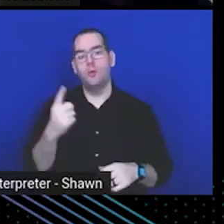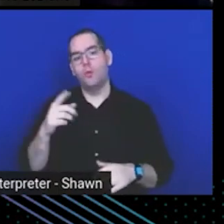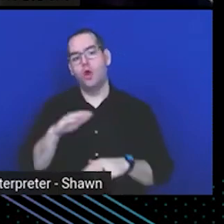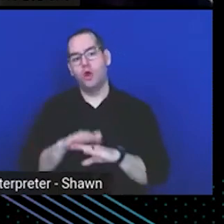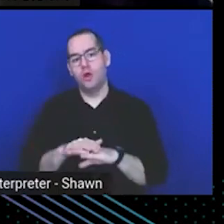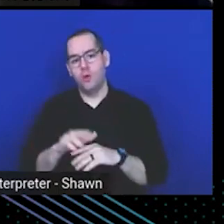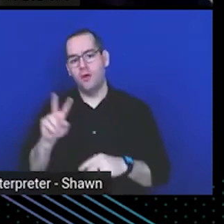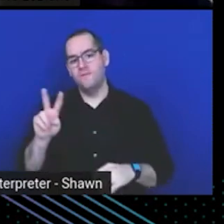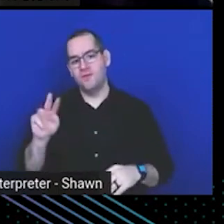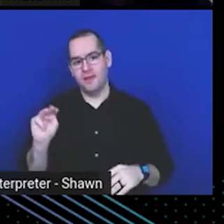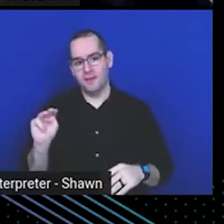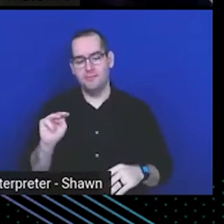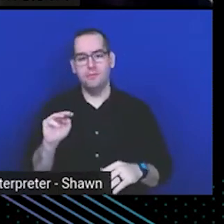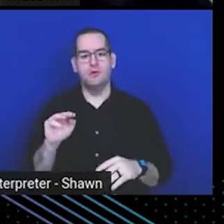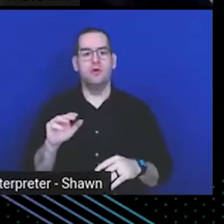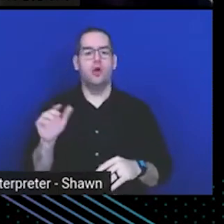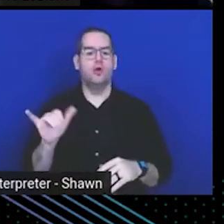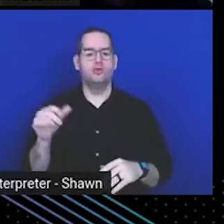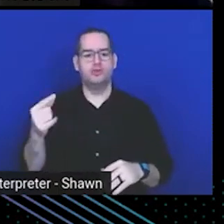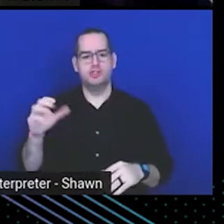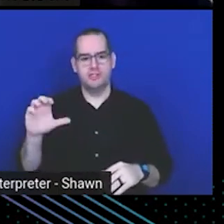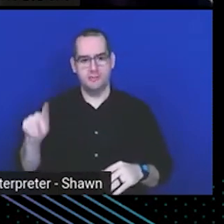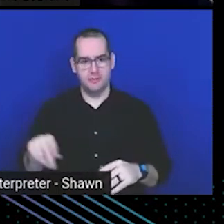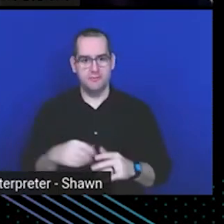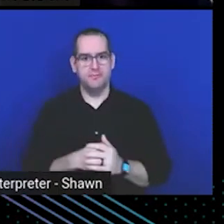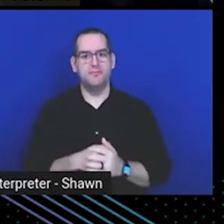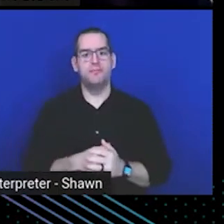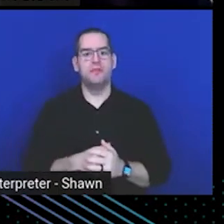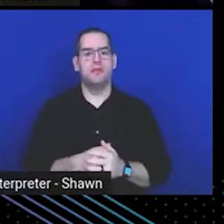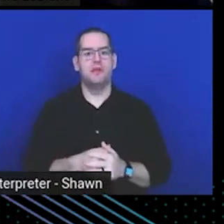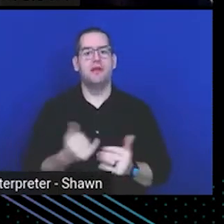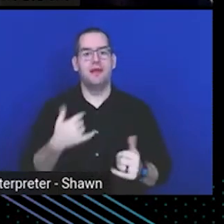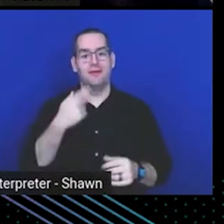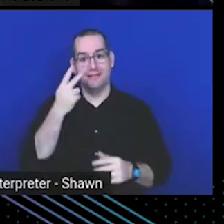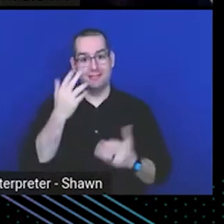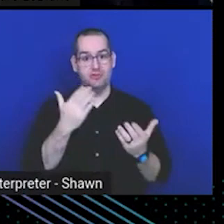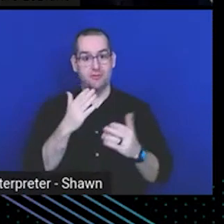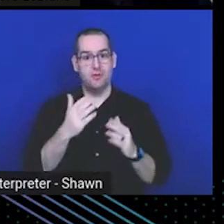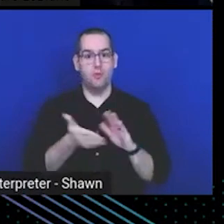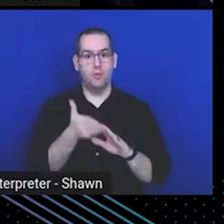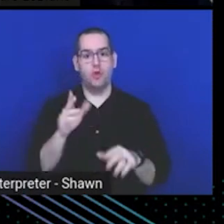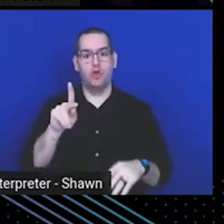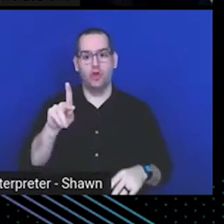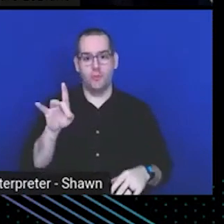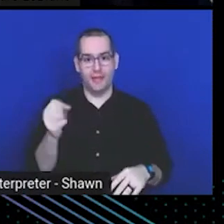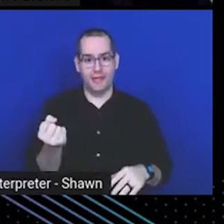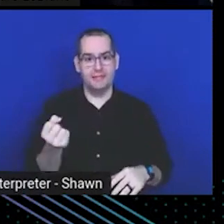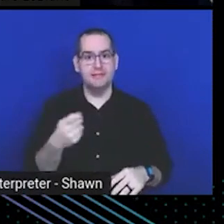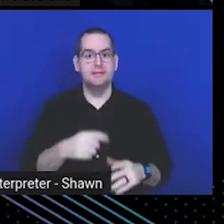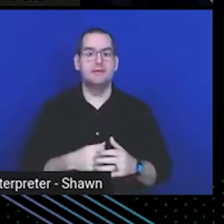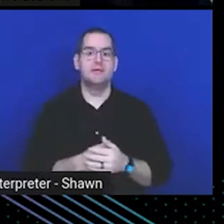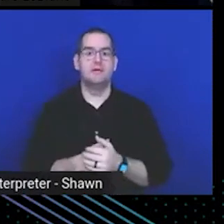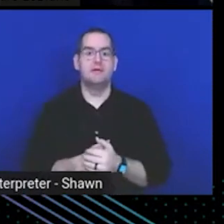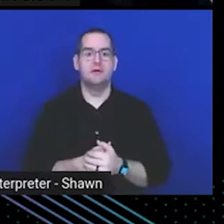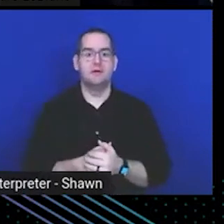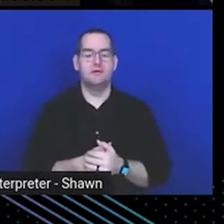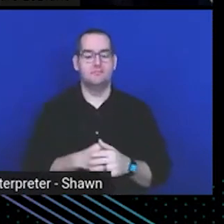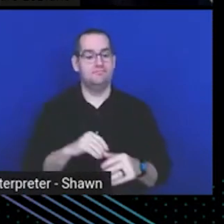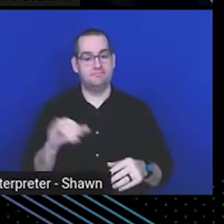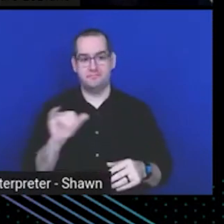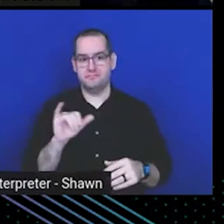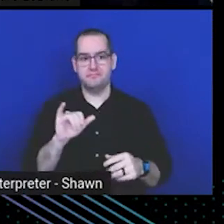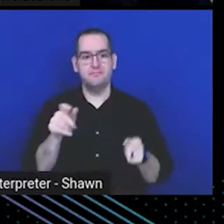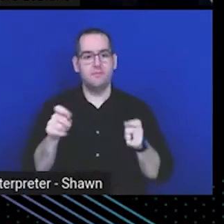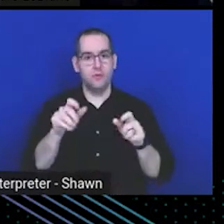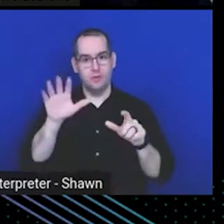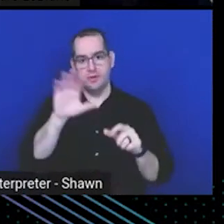VMs, also in GCP. So I can see here, this would be the services running in my Kubernetes. From the same control plane, I also have